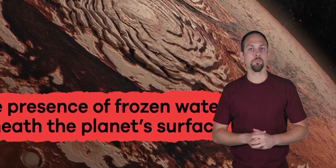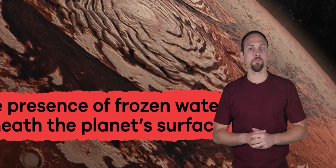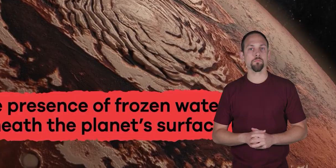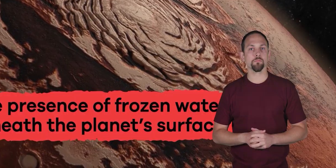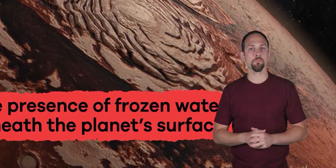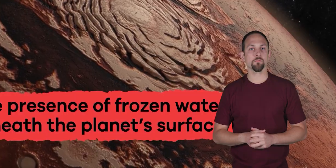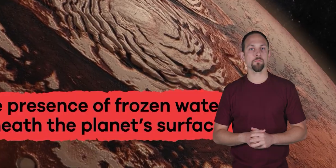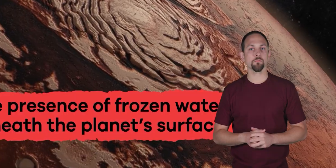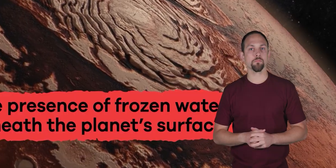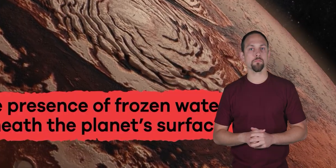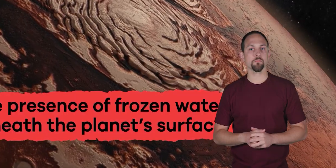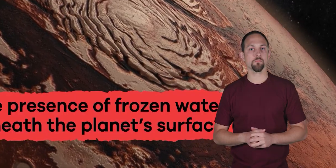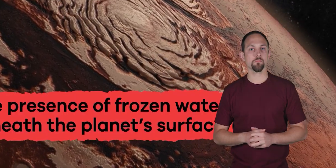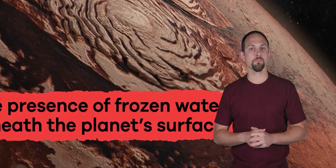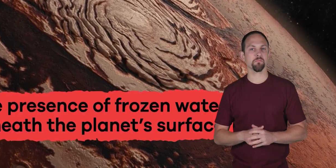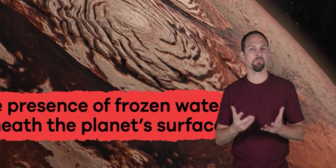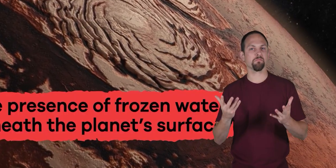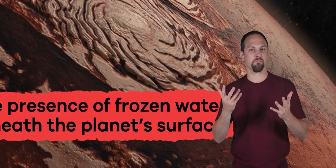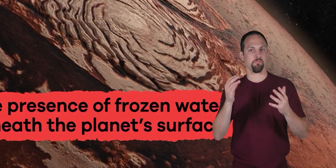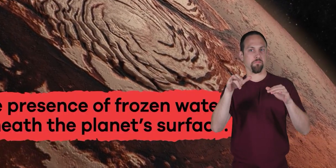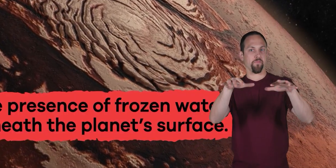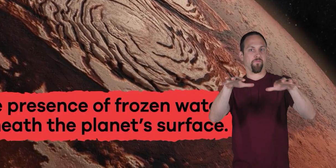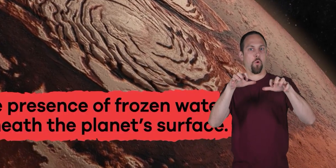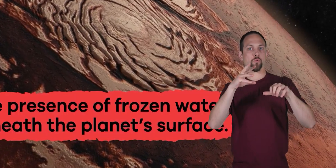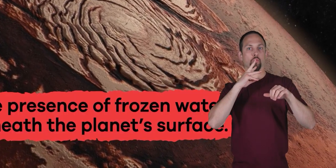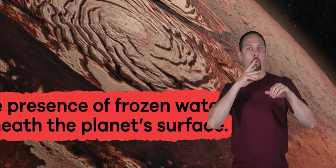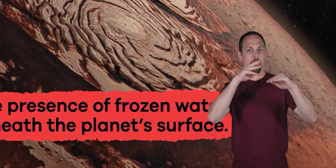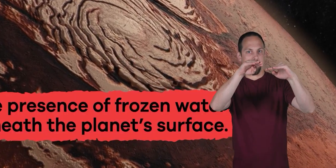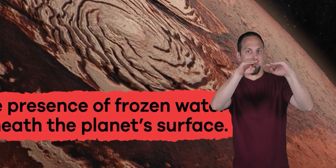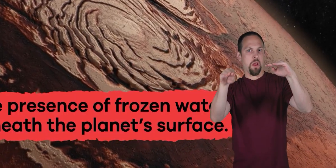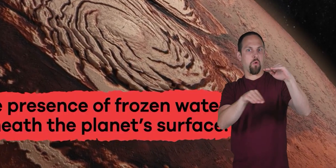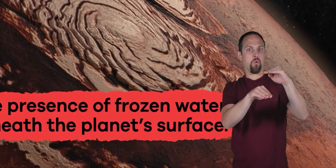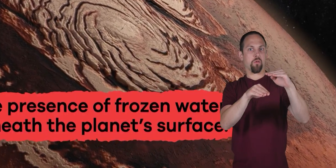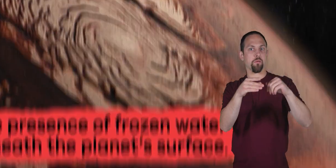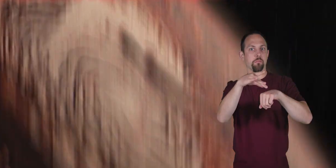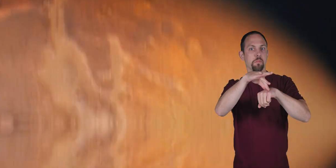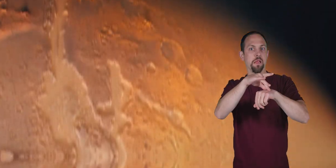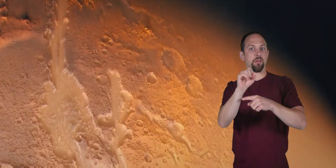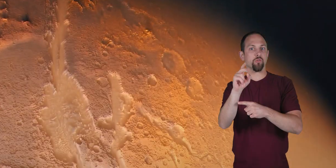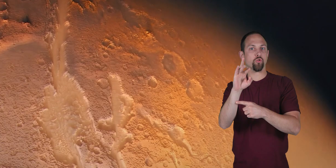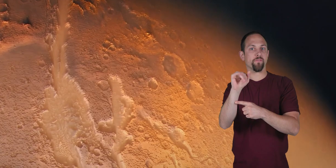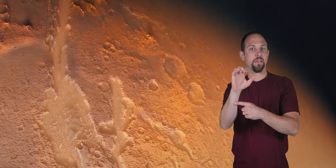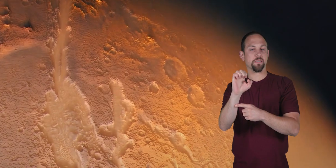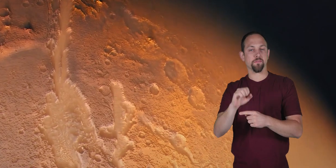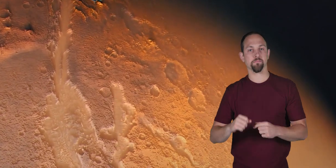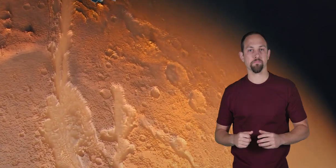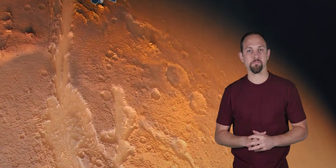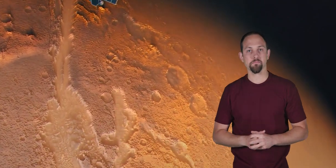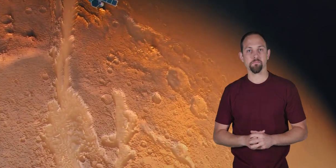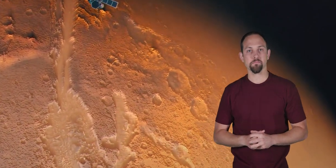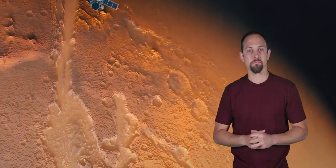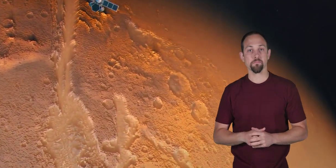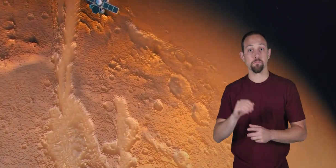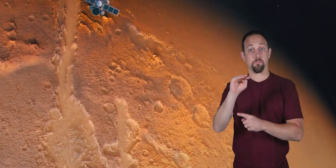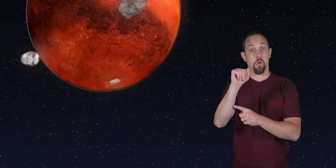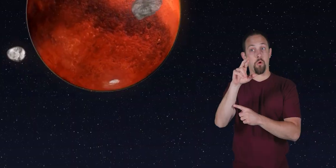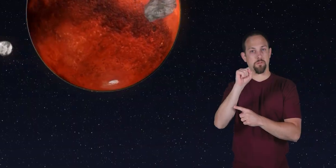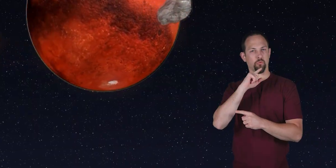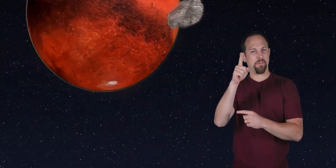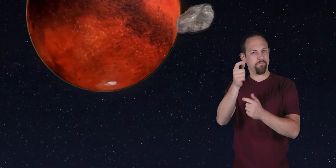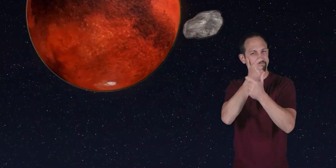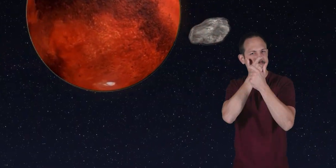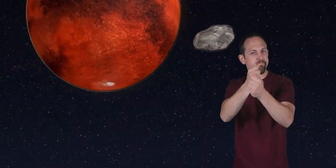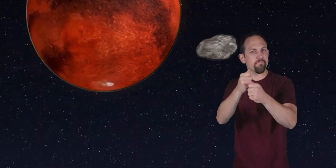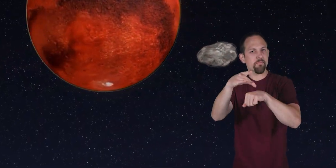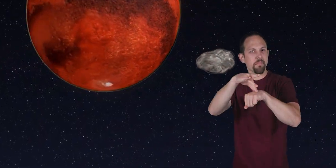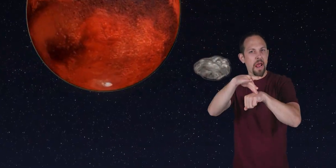The presence of frozen water beneath the planet's surface. Mars is an intriguing planet with